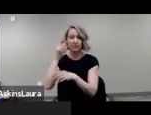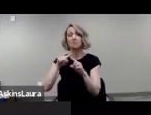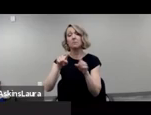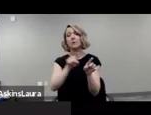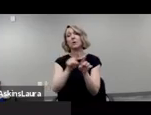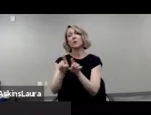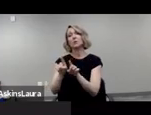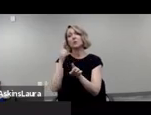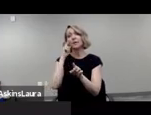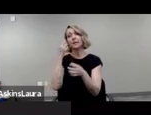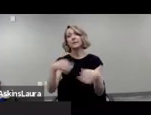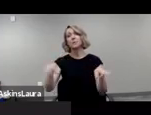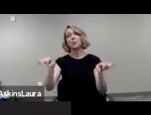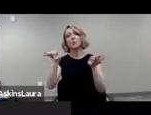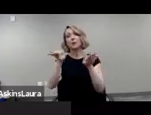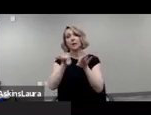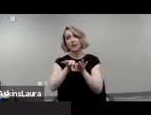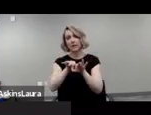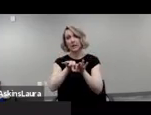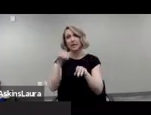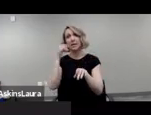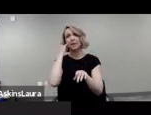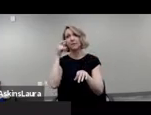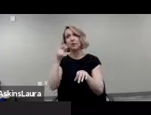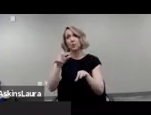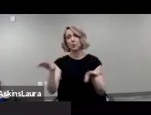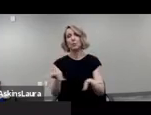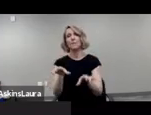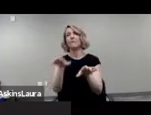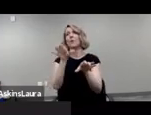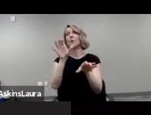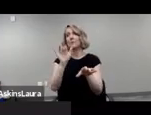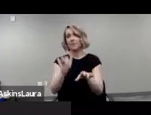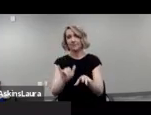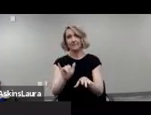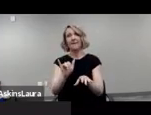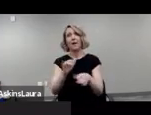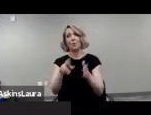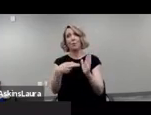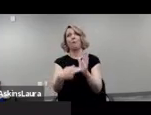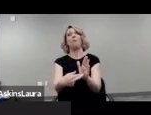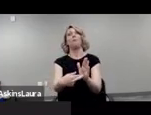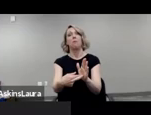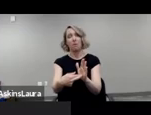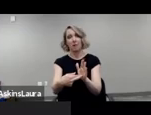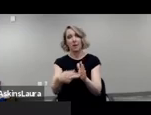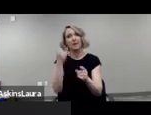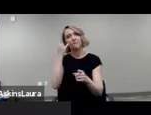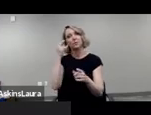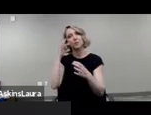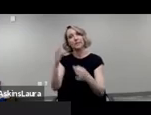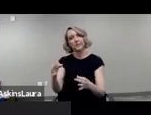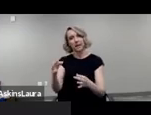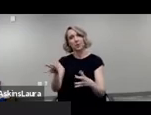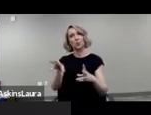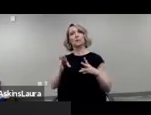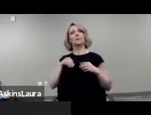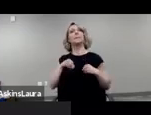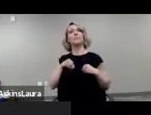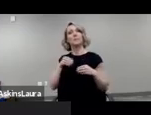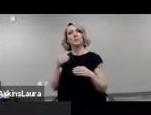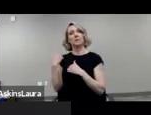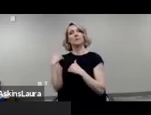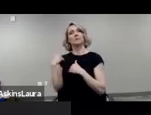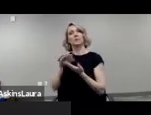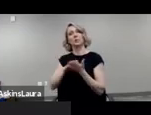when you perform that function questionnaires to be a scribe and not to